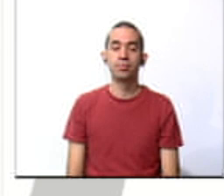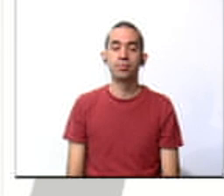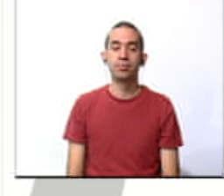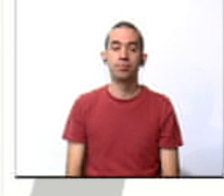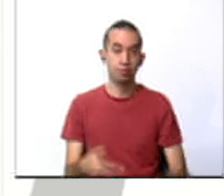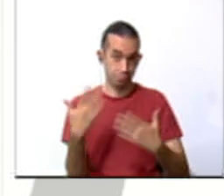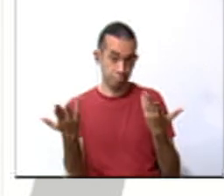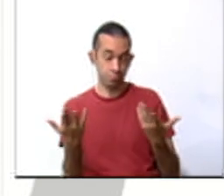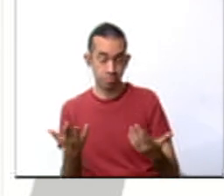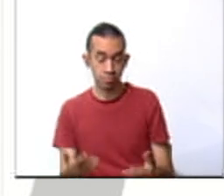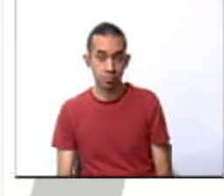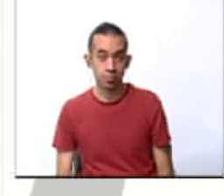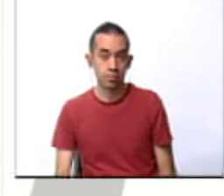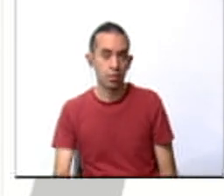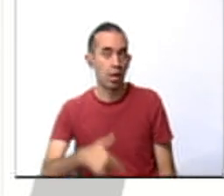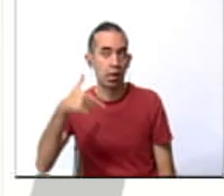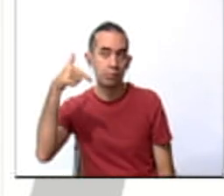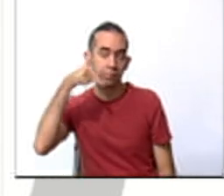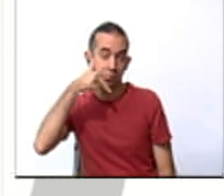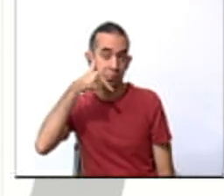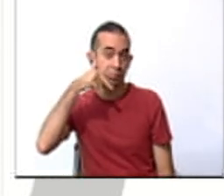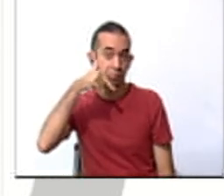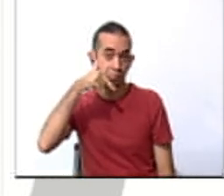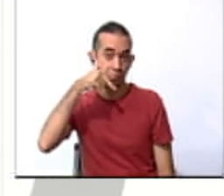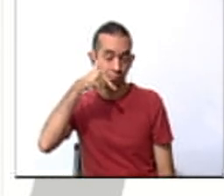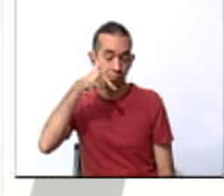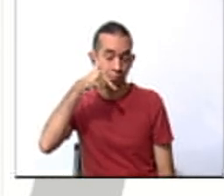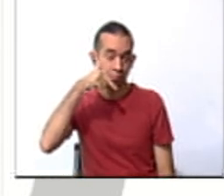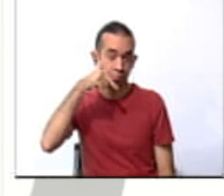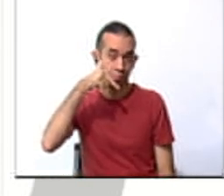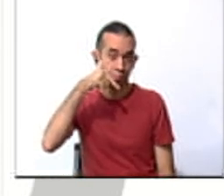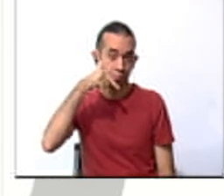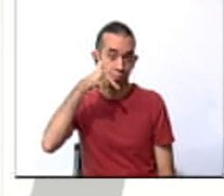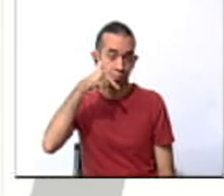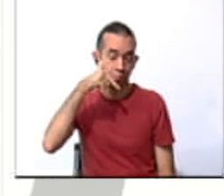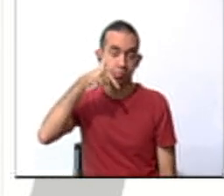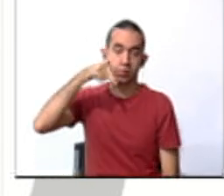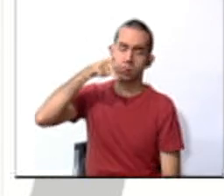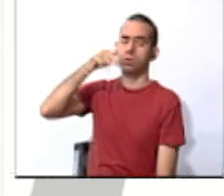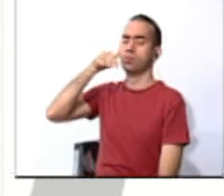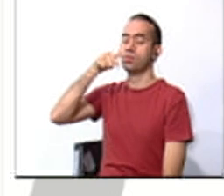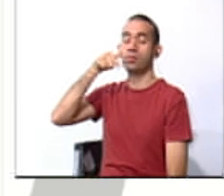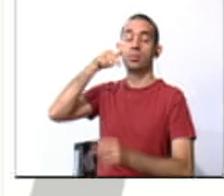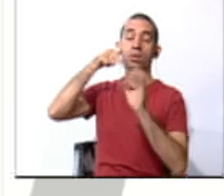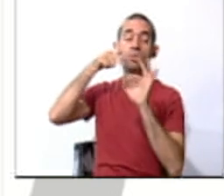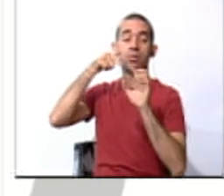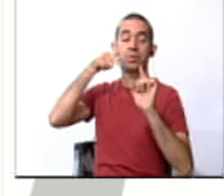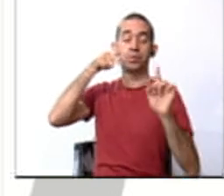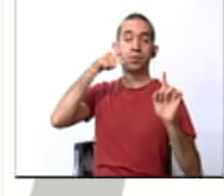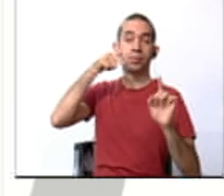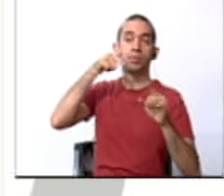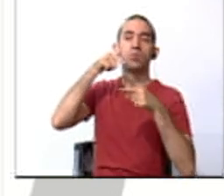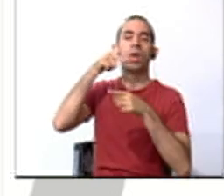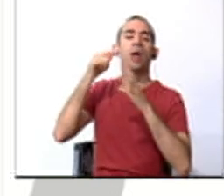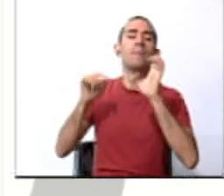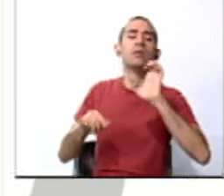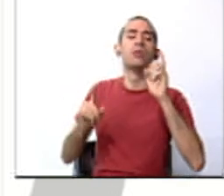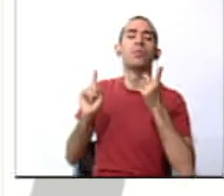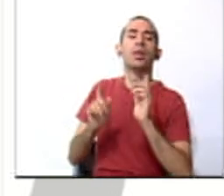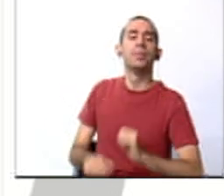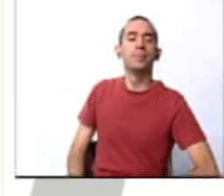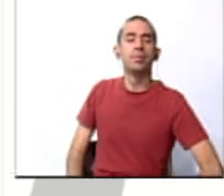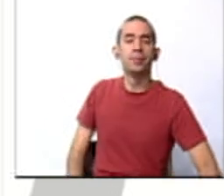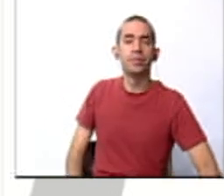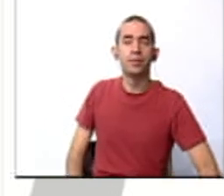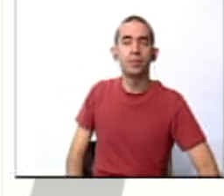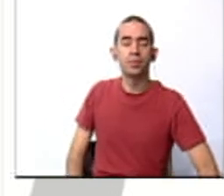So the operator, the person who is answering the phone is going to say, this is 911. What is your emergency?